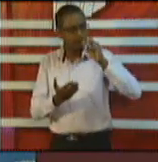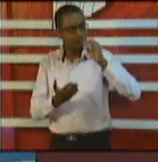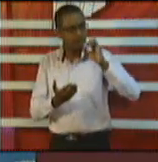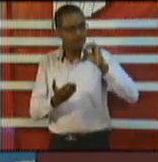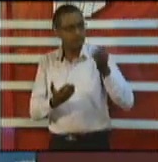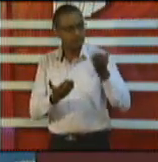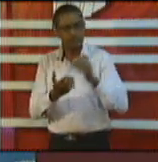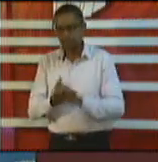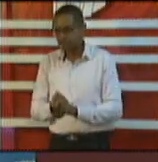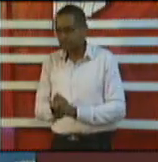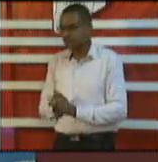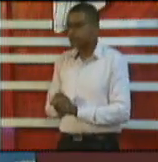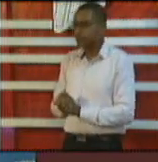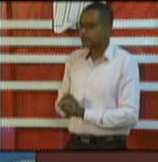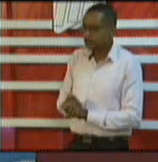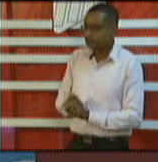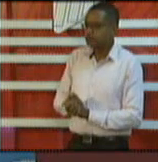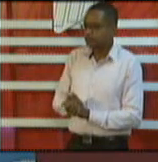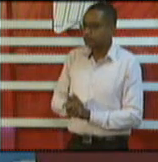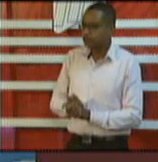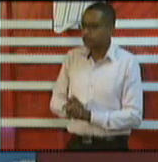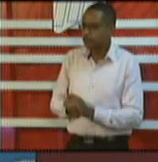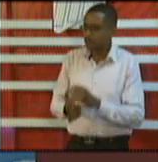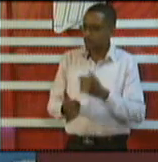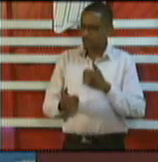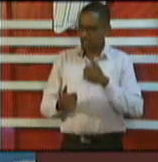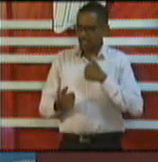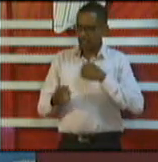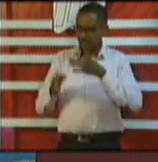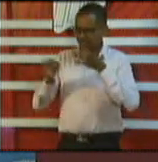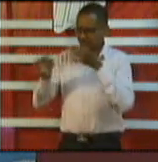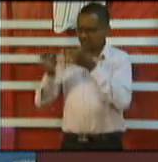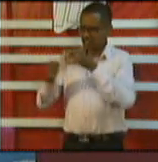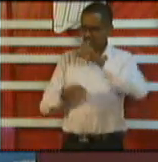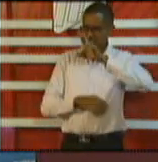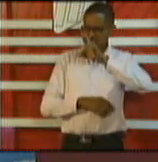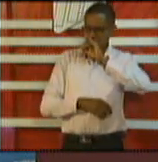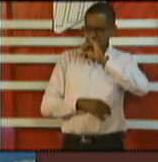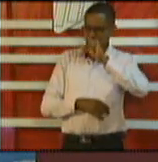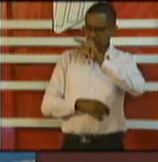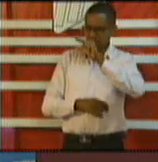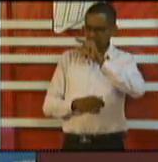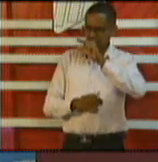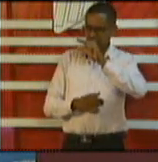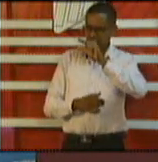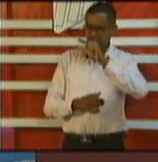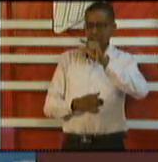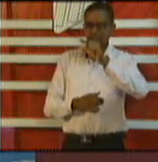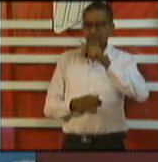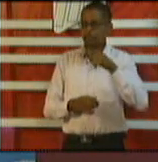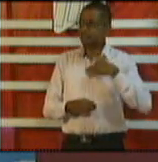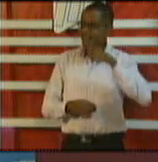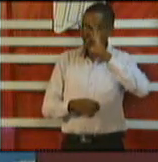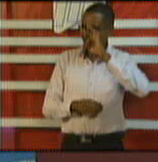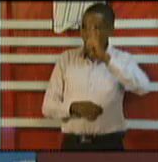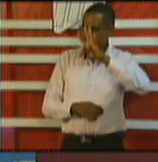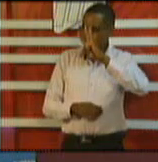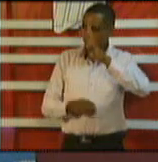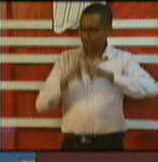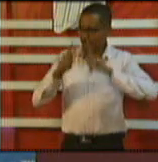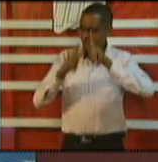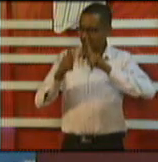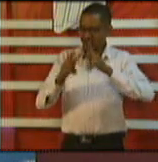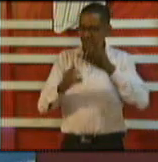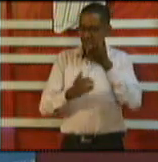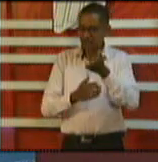that on the most developer rate there were 94 individuals and on the enchantment of the sea there were 292 so